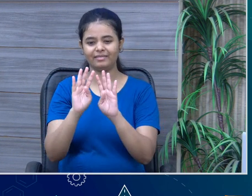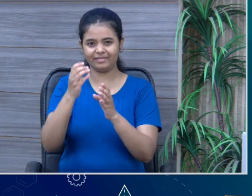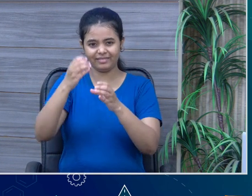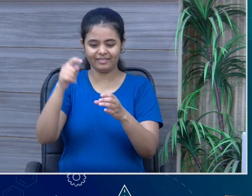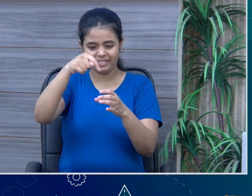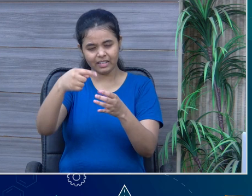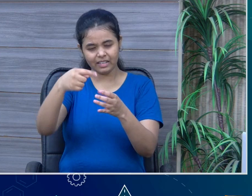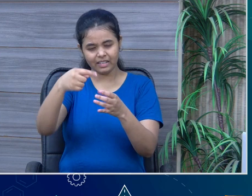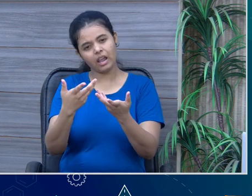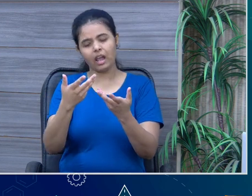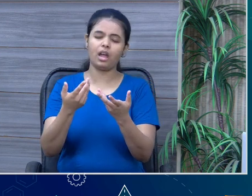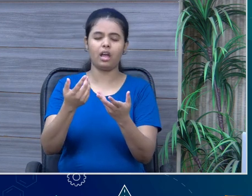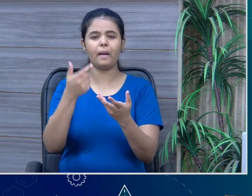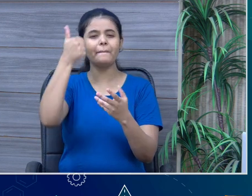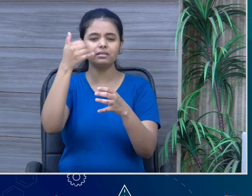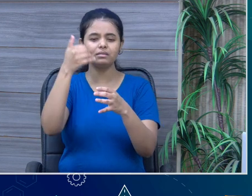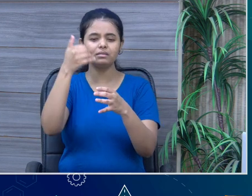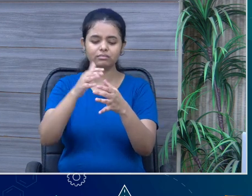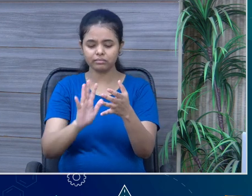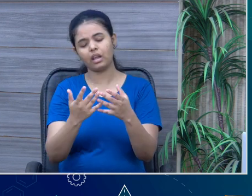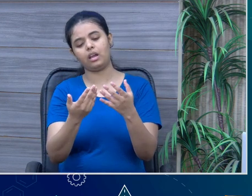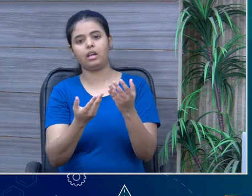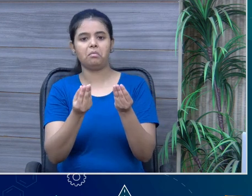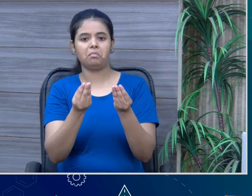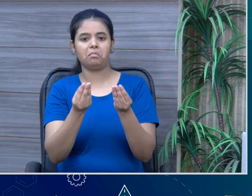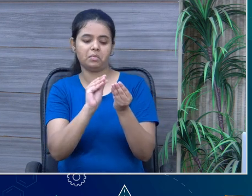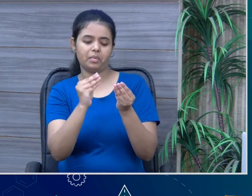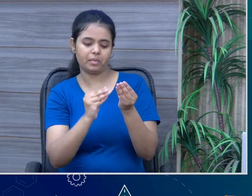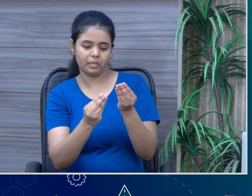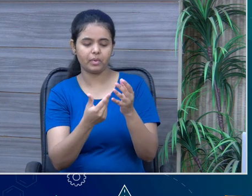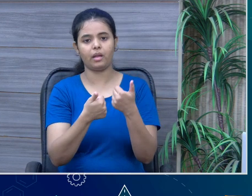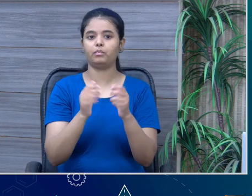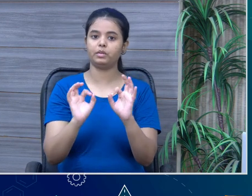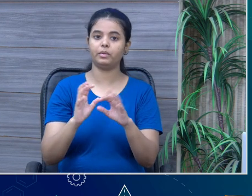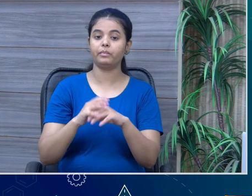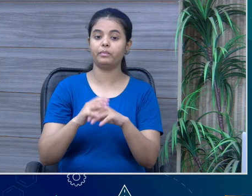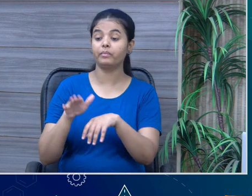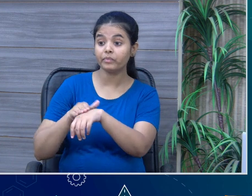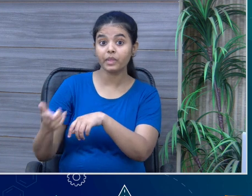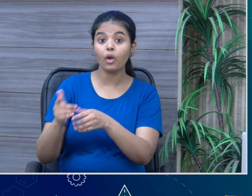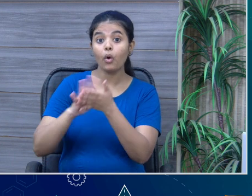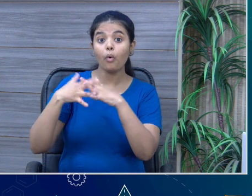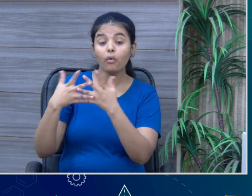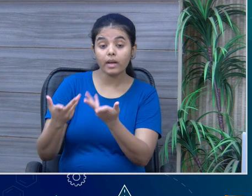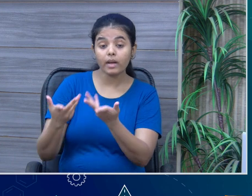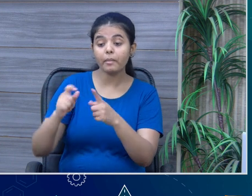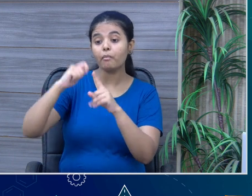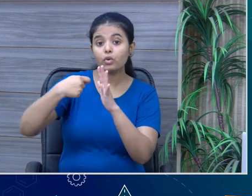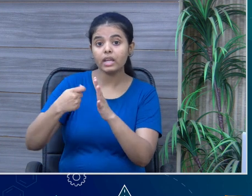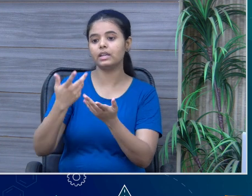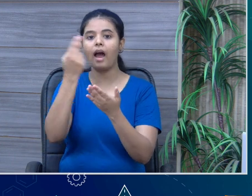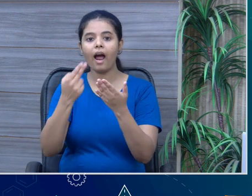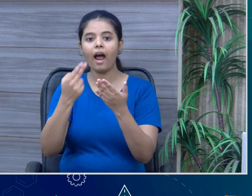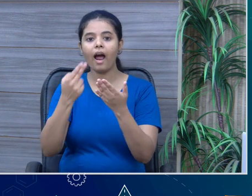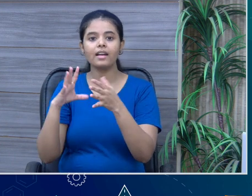also. You can decorate it through that also, through the shells. Can they use it for their homework projects, any of the art projects?